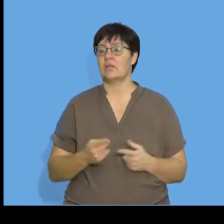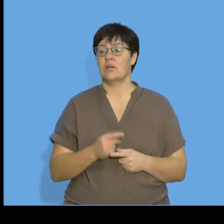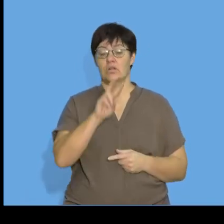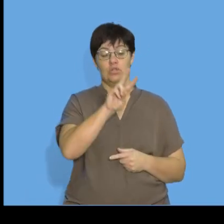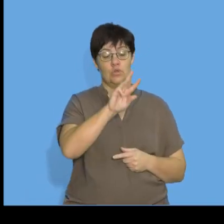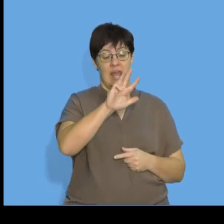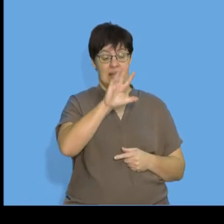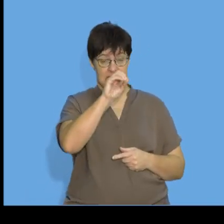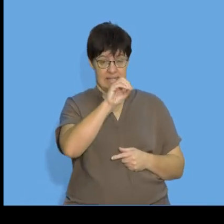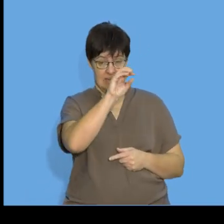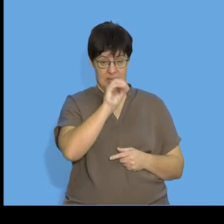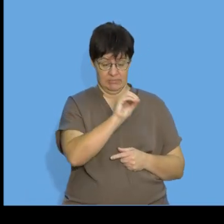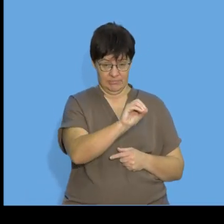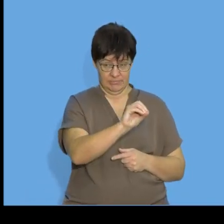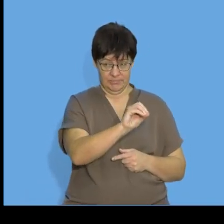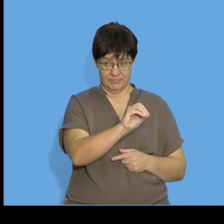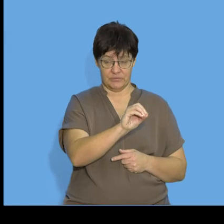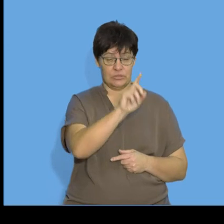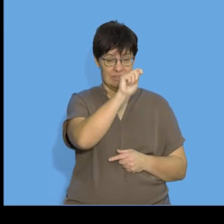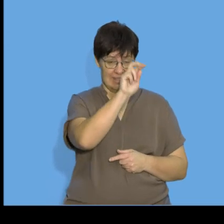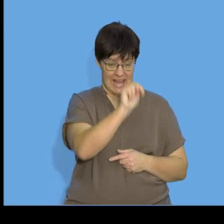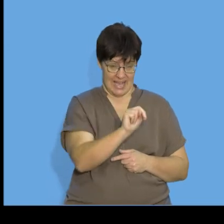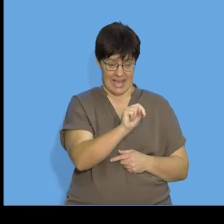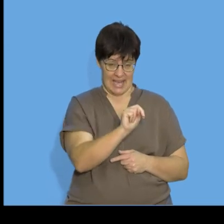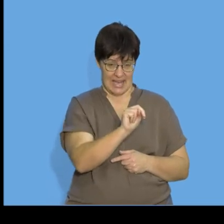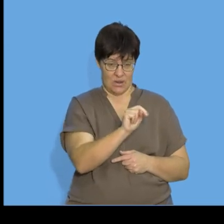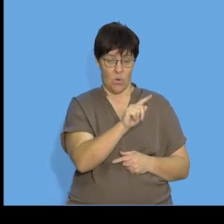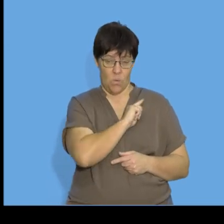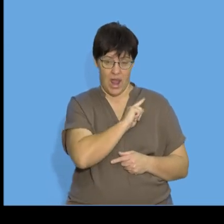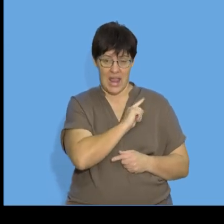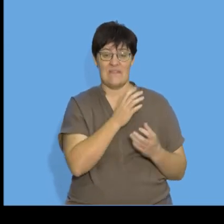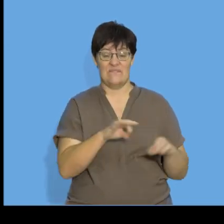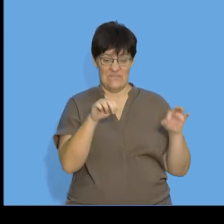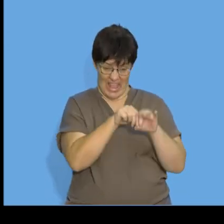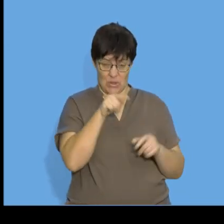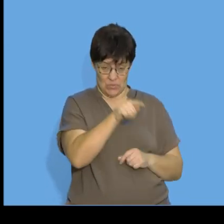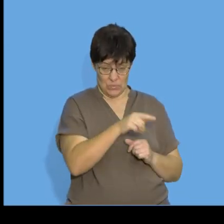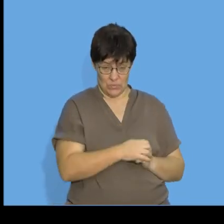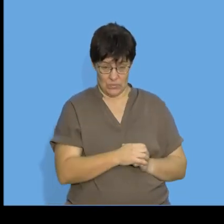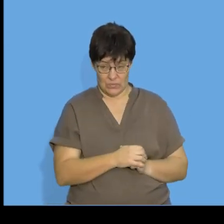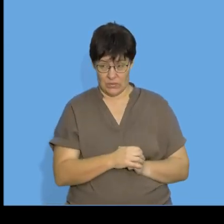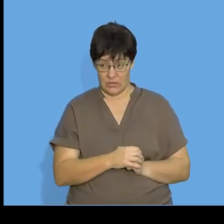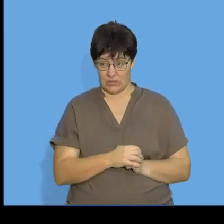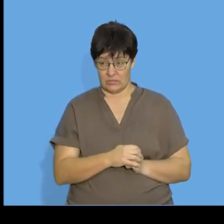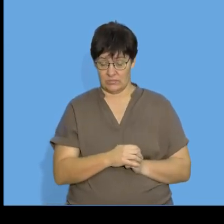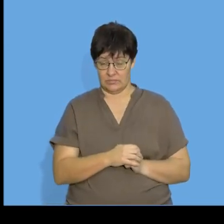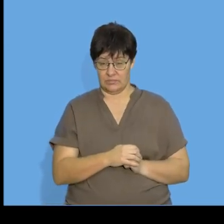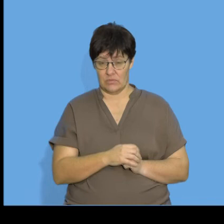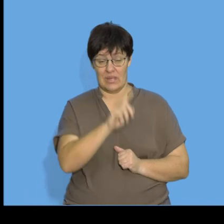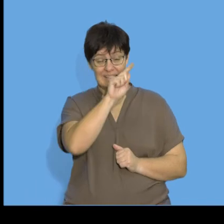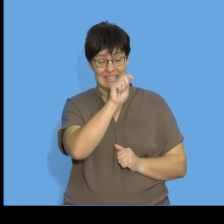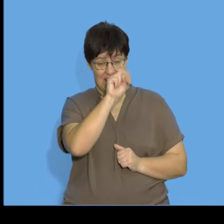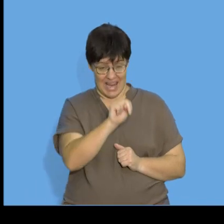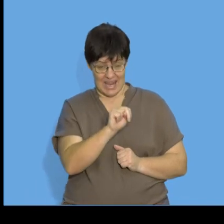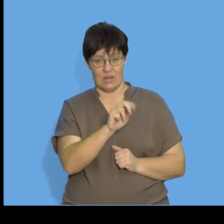290 n for t n because that's the actual value of the term so it's the actual